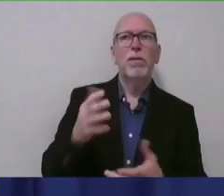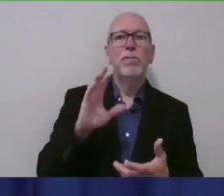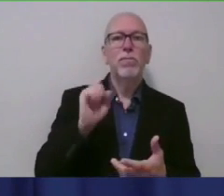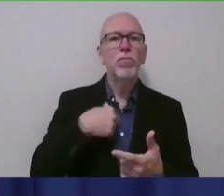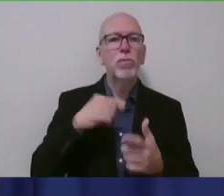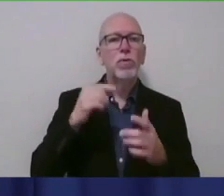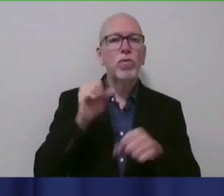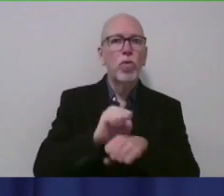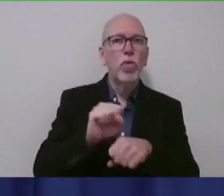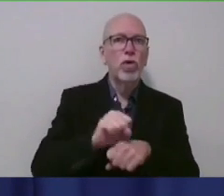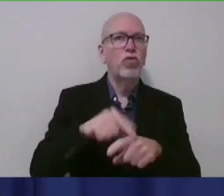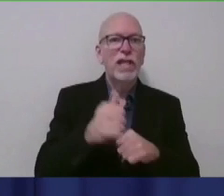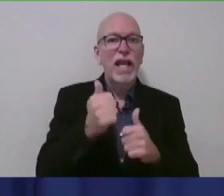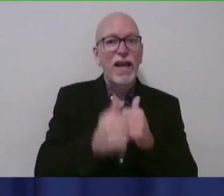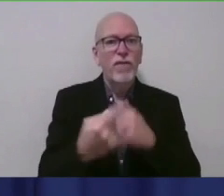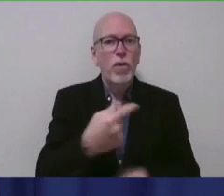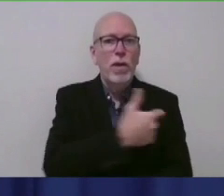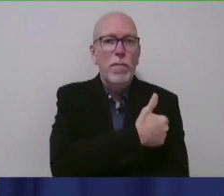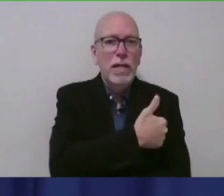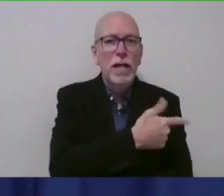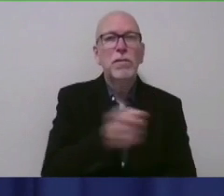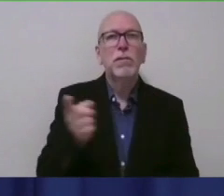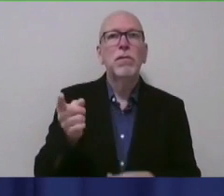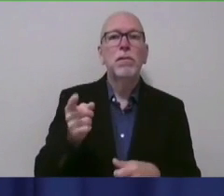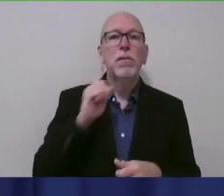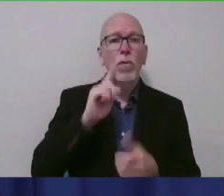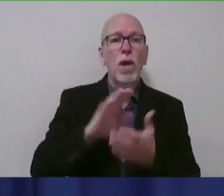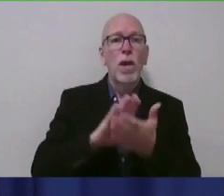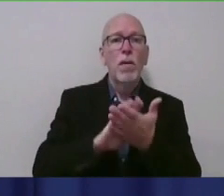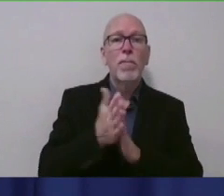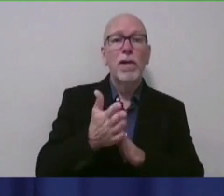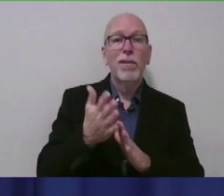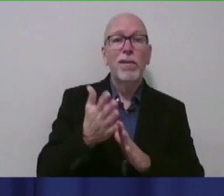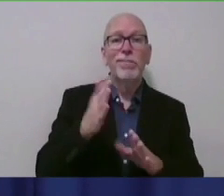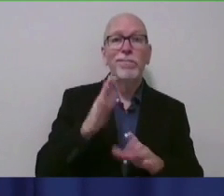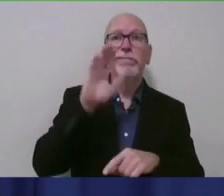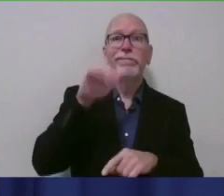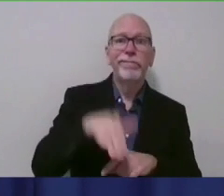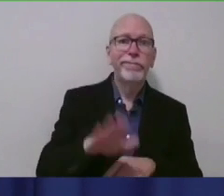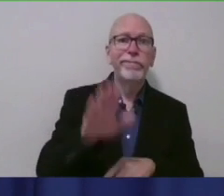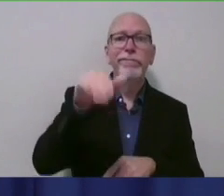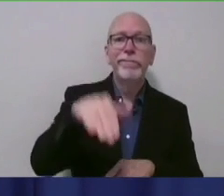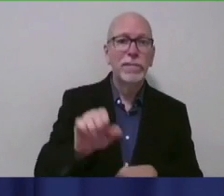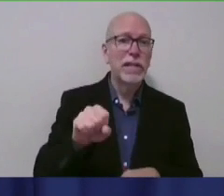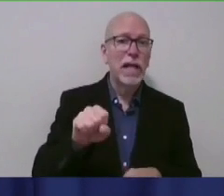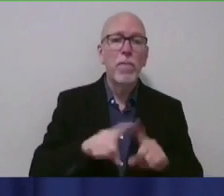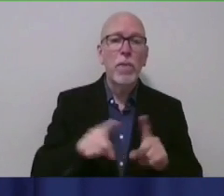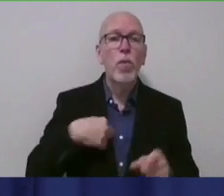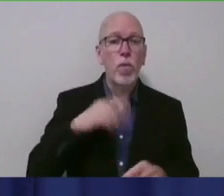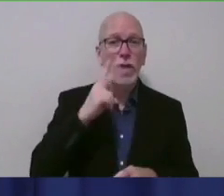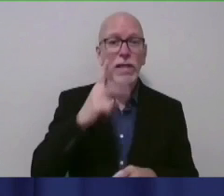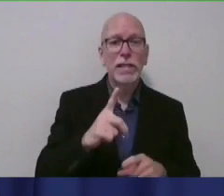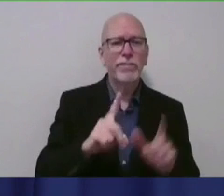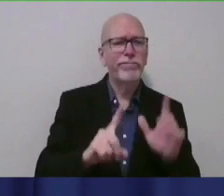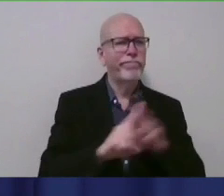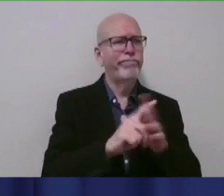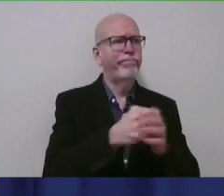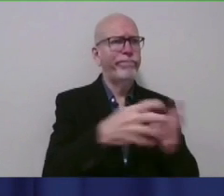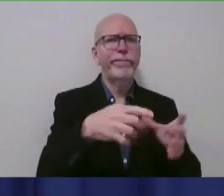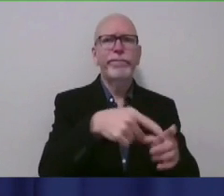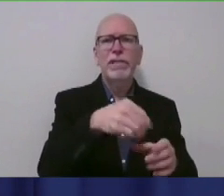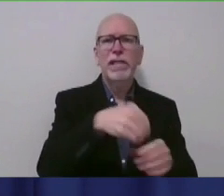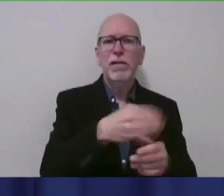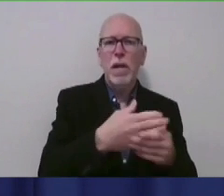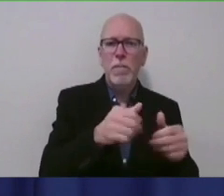immunized. It'll probably become endemic and wax and wane, but what we'll see is outbreaks in areas that are, or